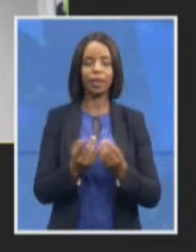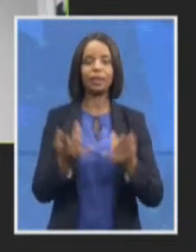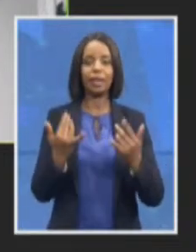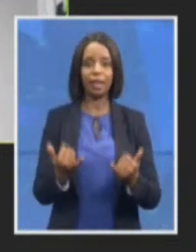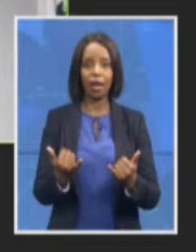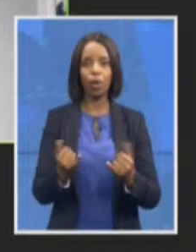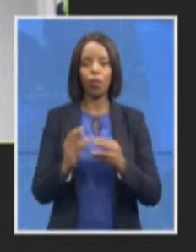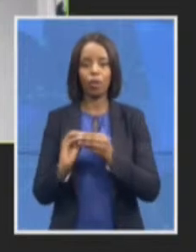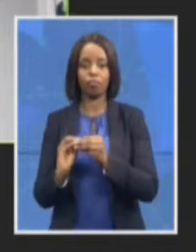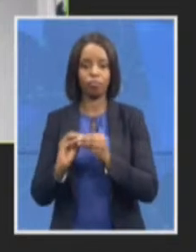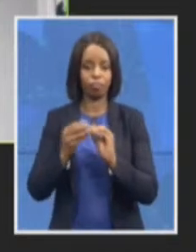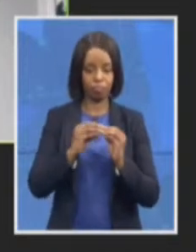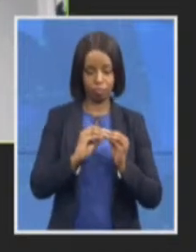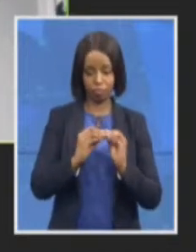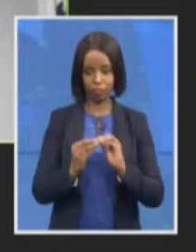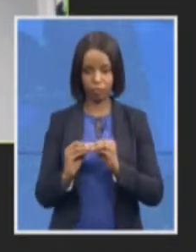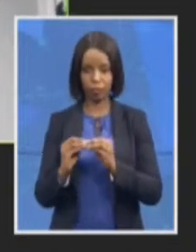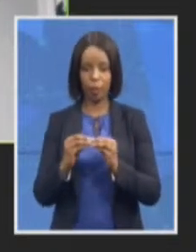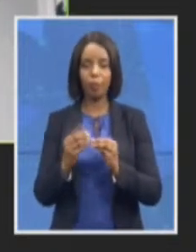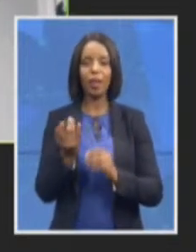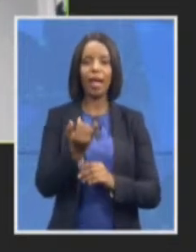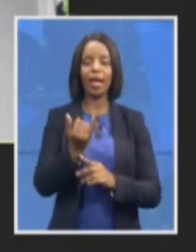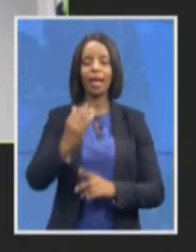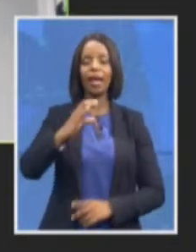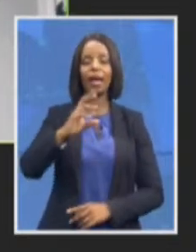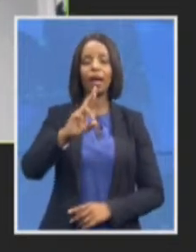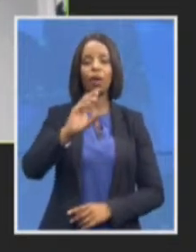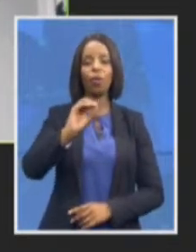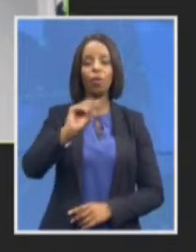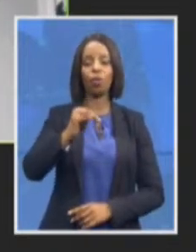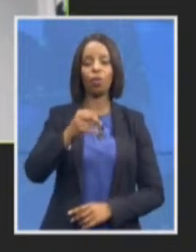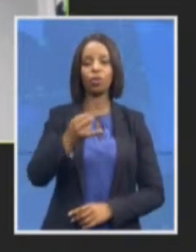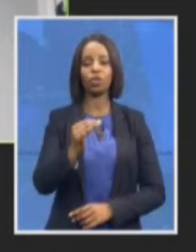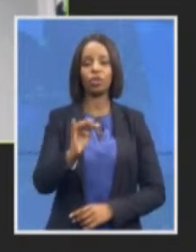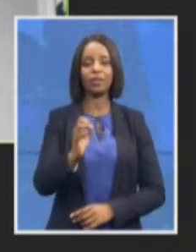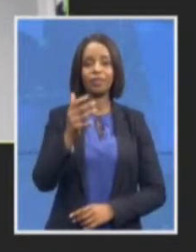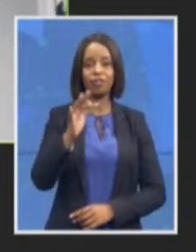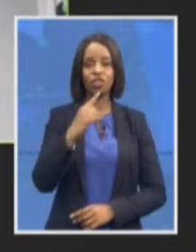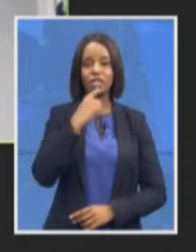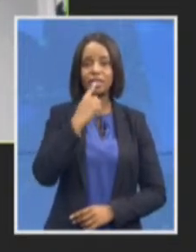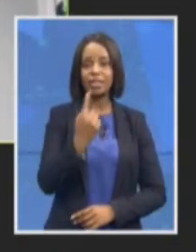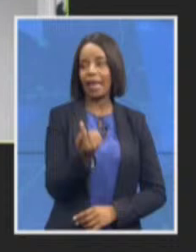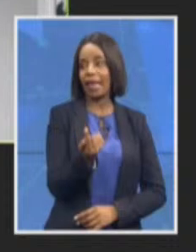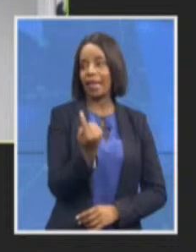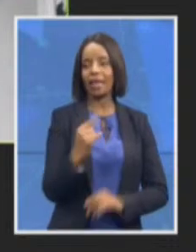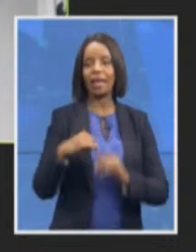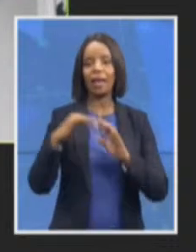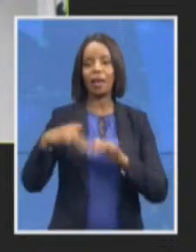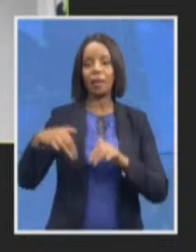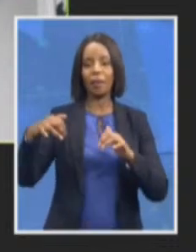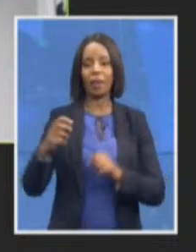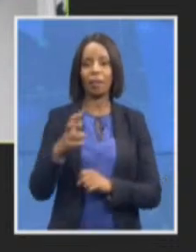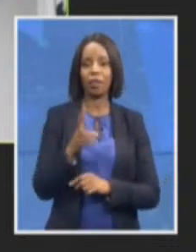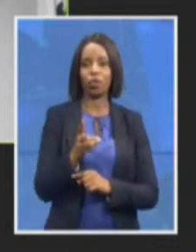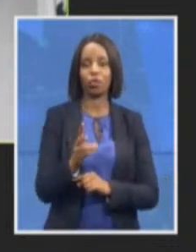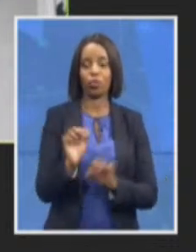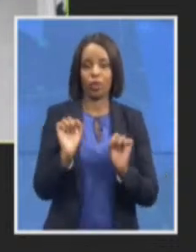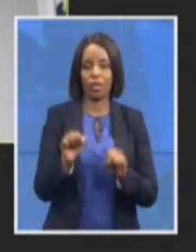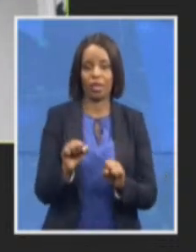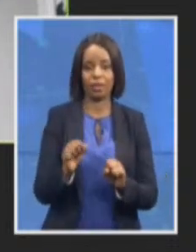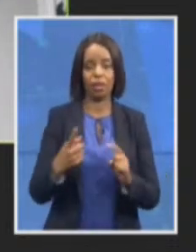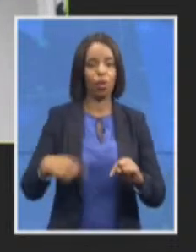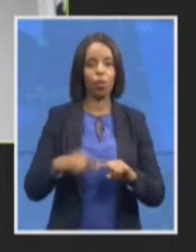in parliament as well that in as much as the ID doesn't have everything it is well poised now to deliver on some